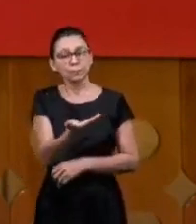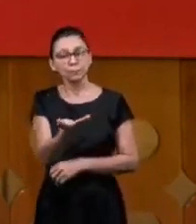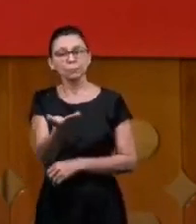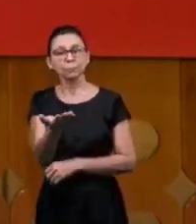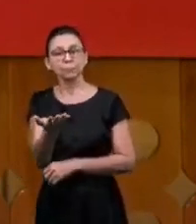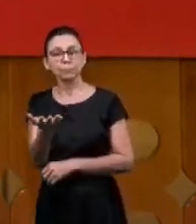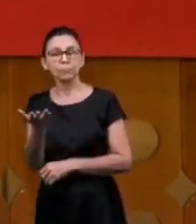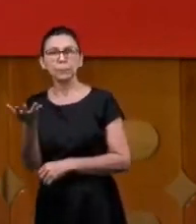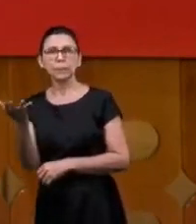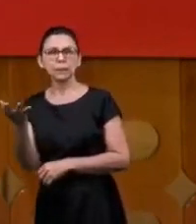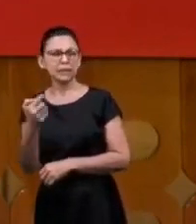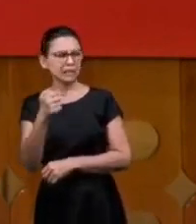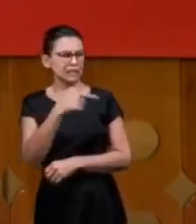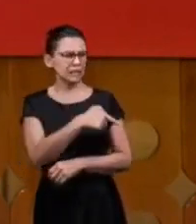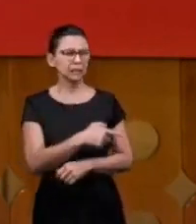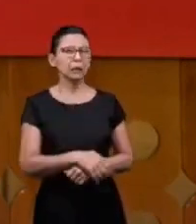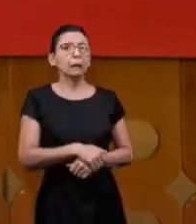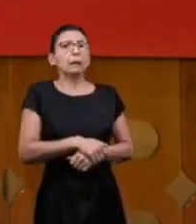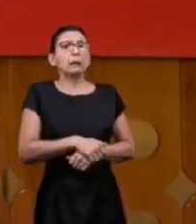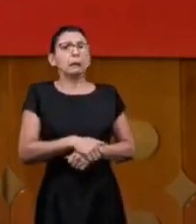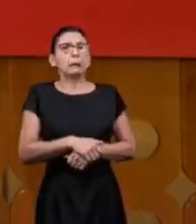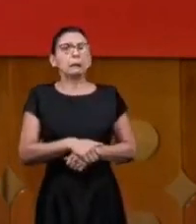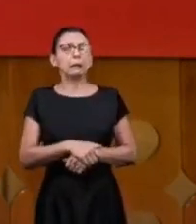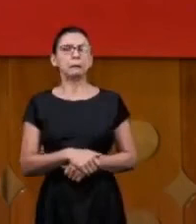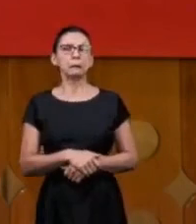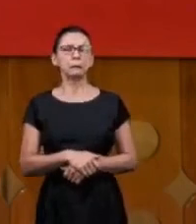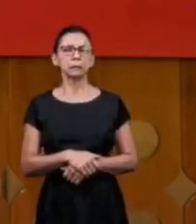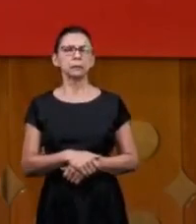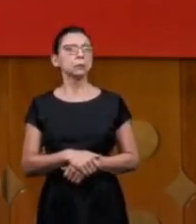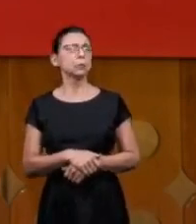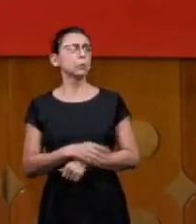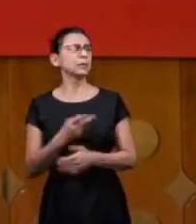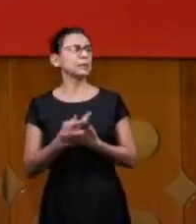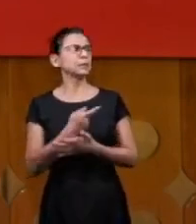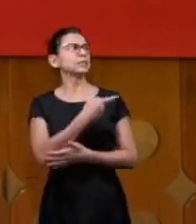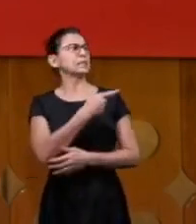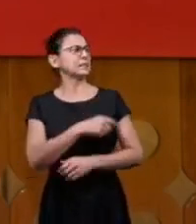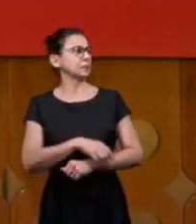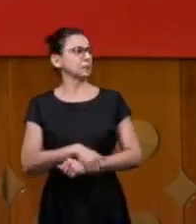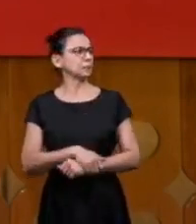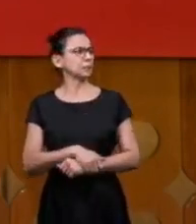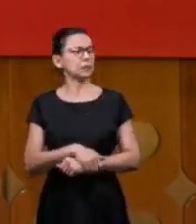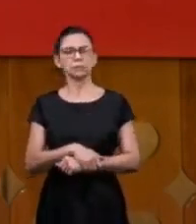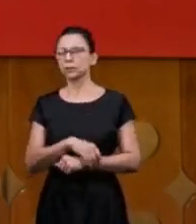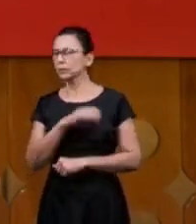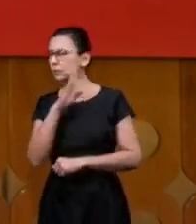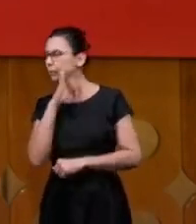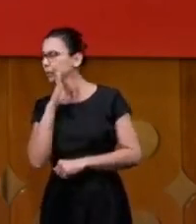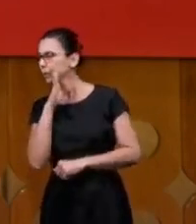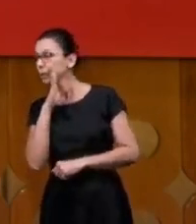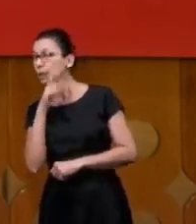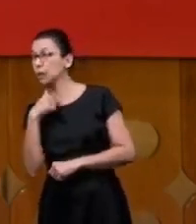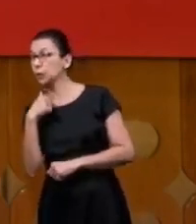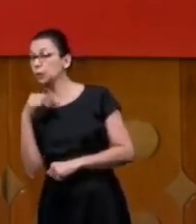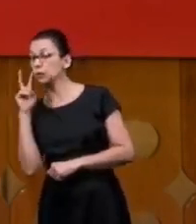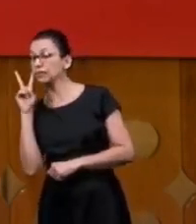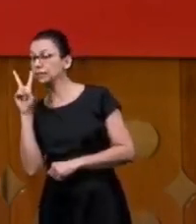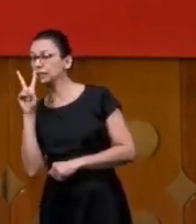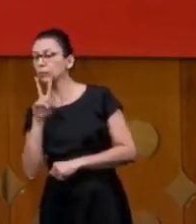and he started to cry cry so what's happening he went and said I'm having a vision